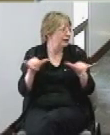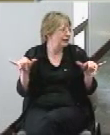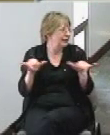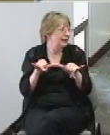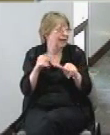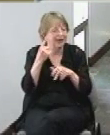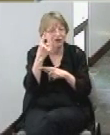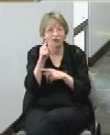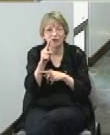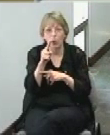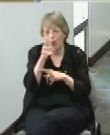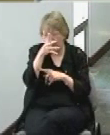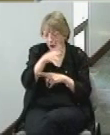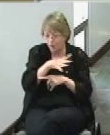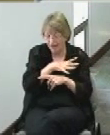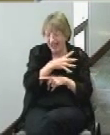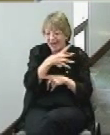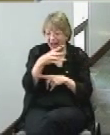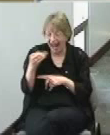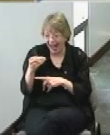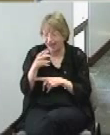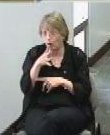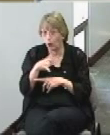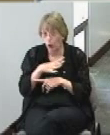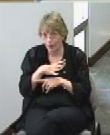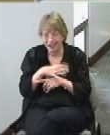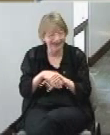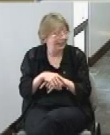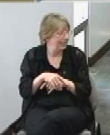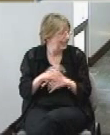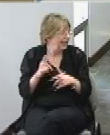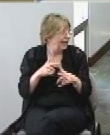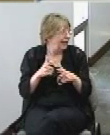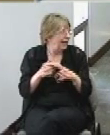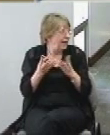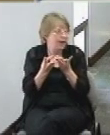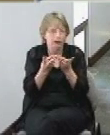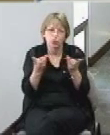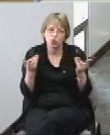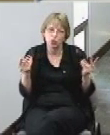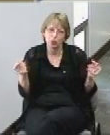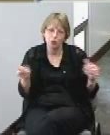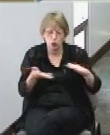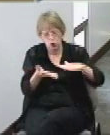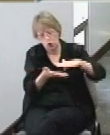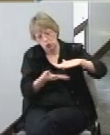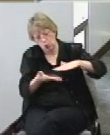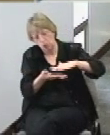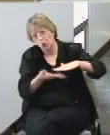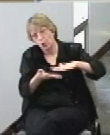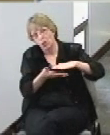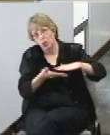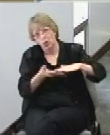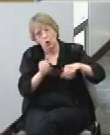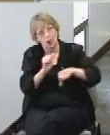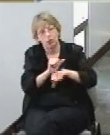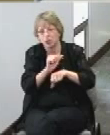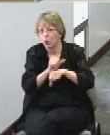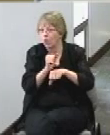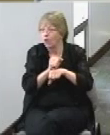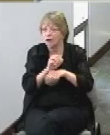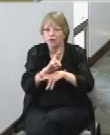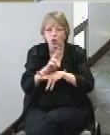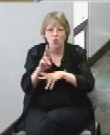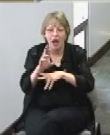a man and a woman and then it's smooth sole on both shoes so it works for either a right-handed or